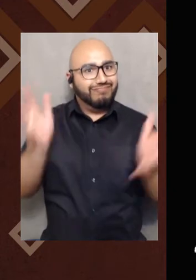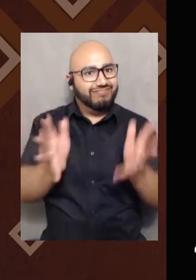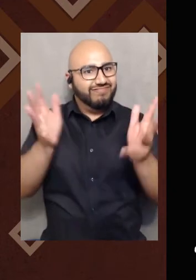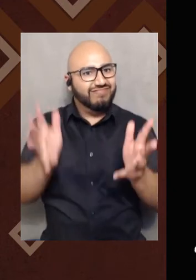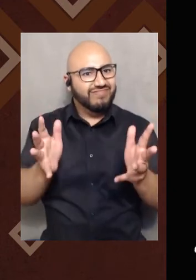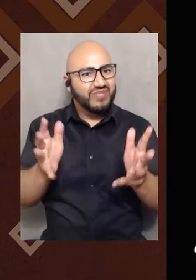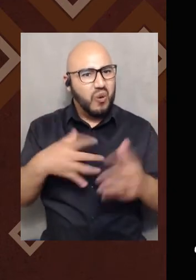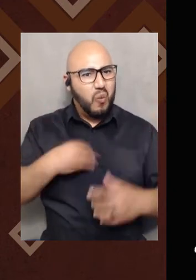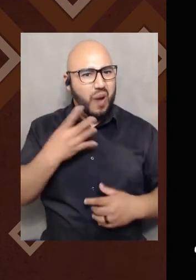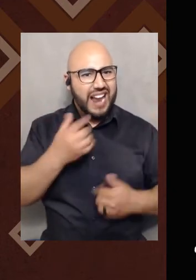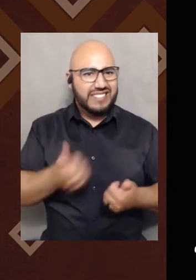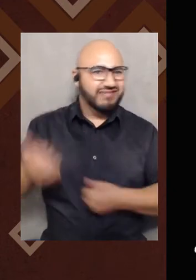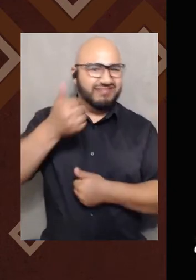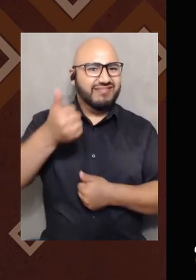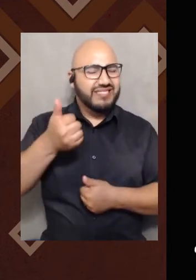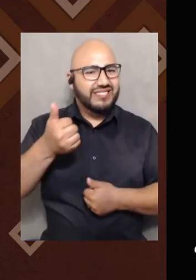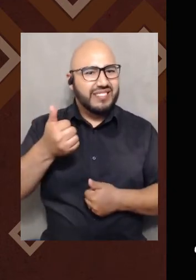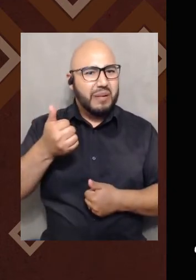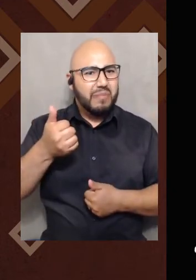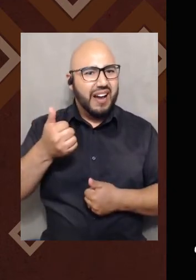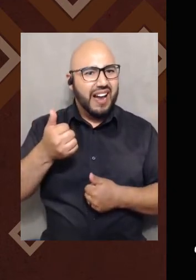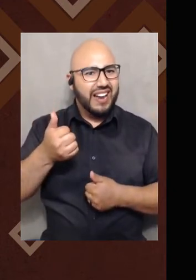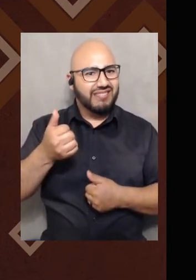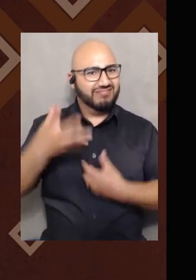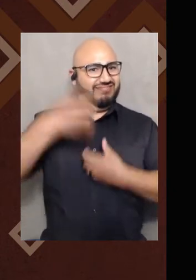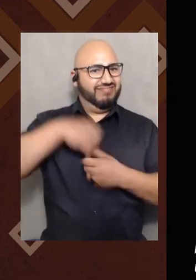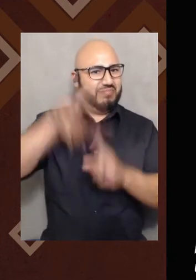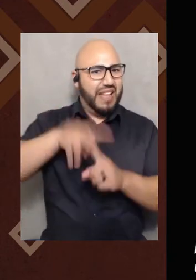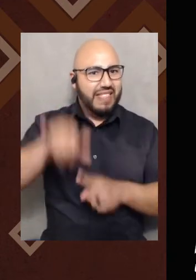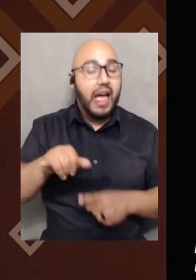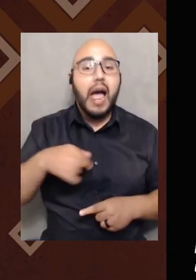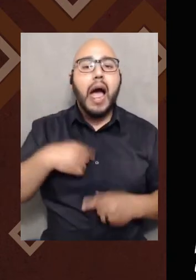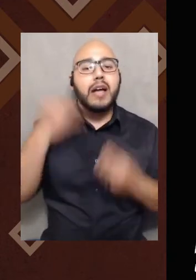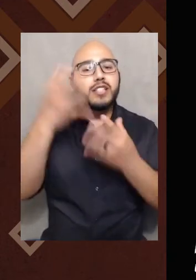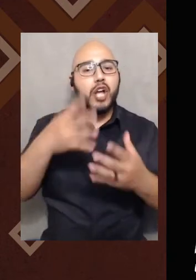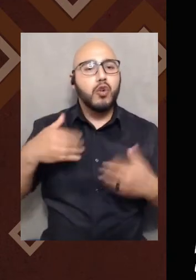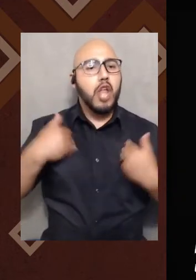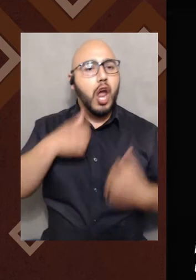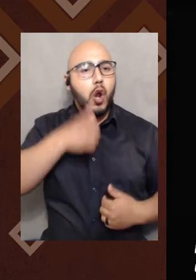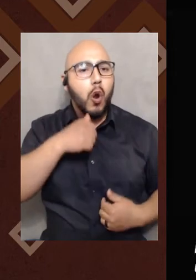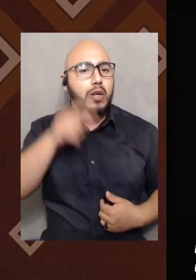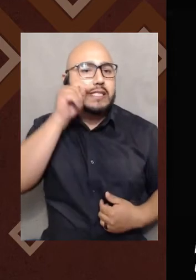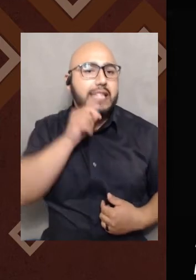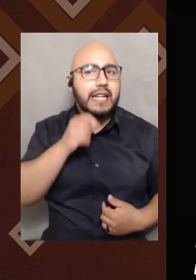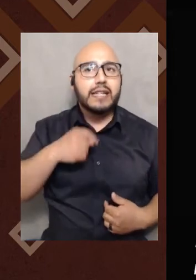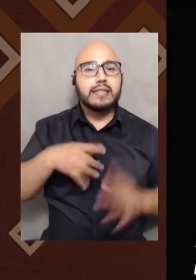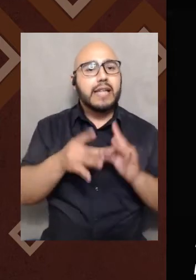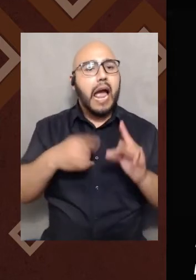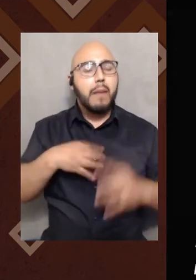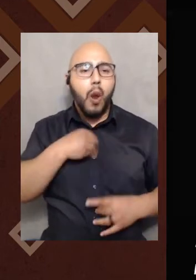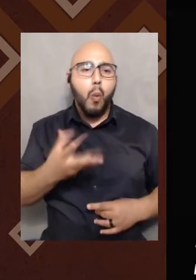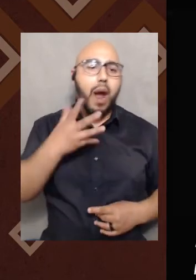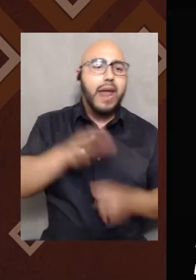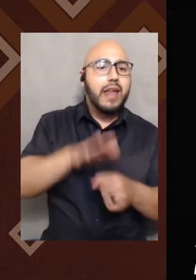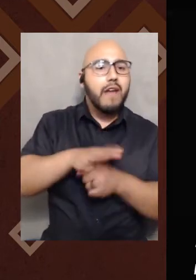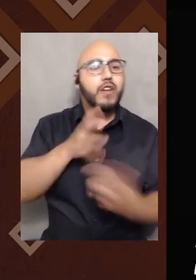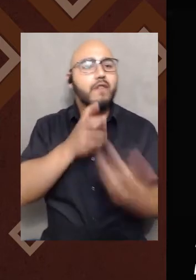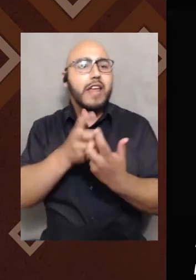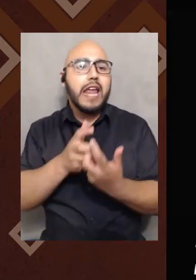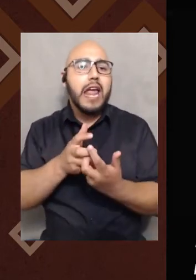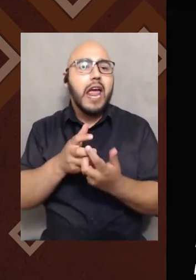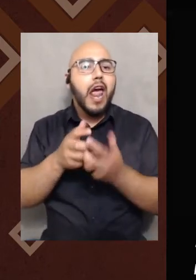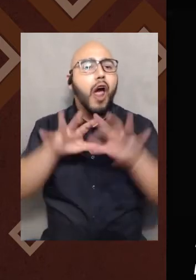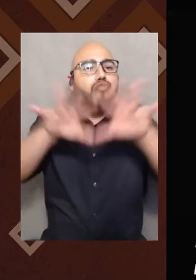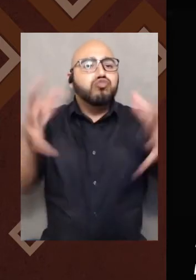perpetuating rights of white supremacy by, by running with that. I'll talk to a young girl, a young teenager, and she'll say, you know, I'm not white enough to fit into